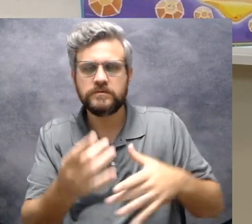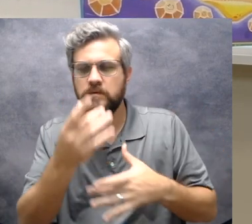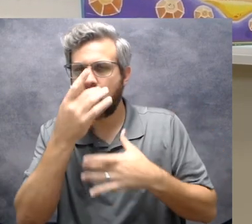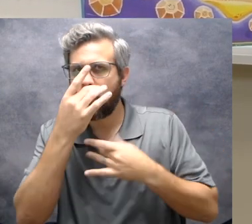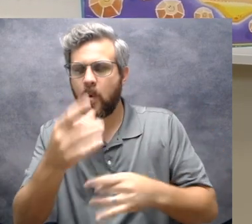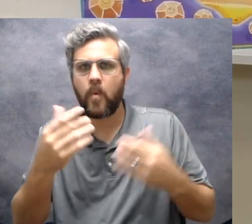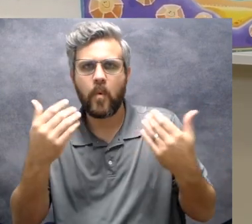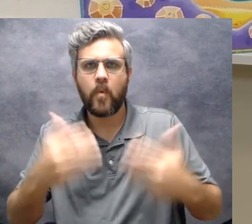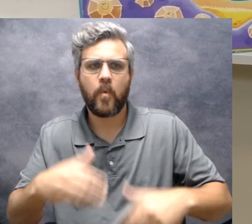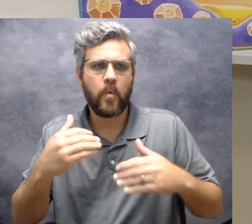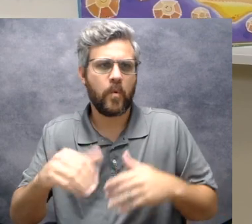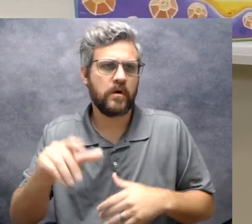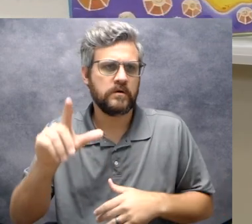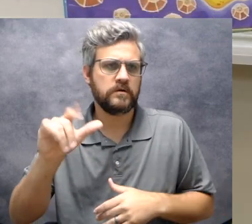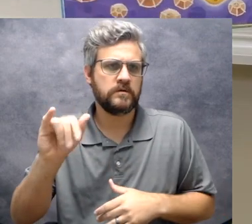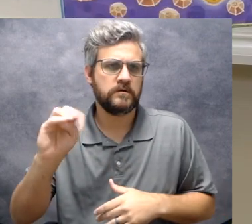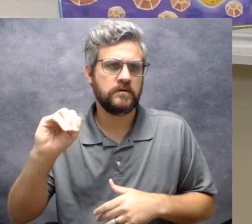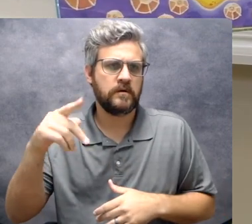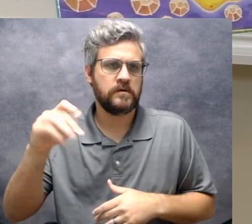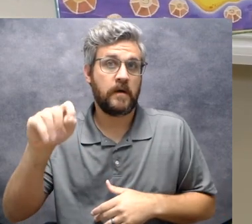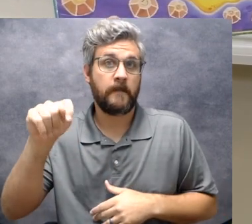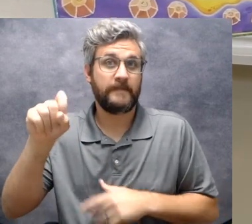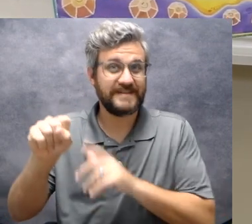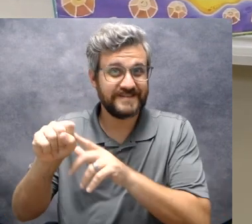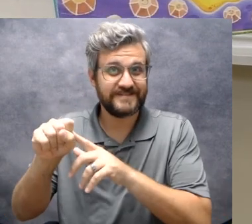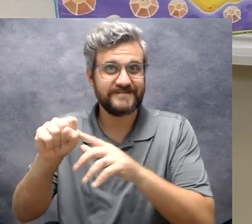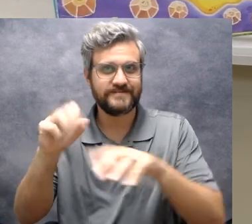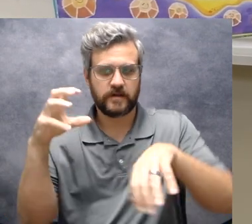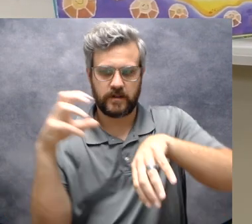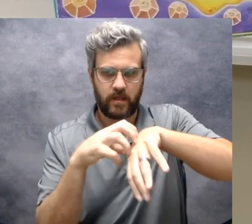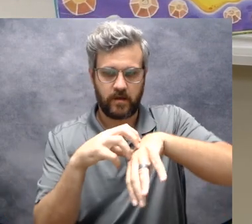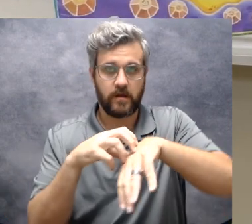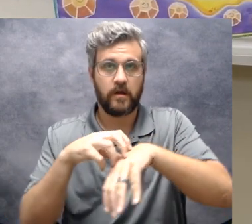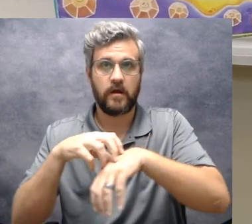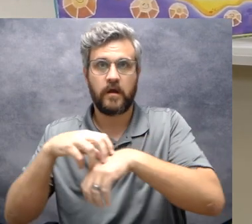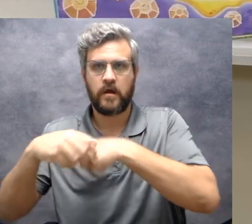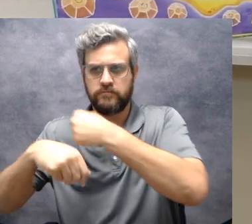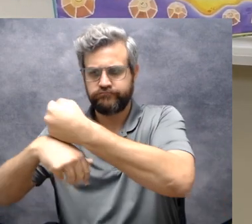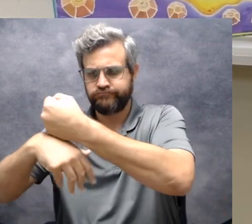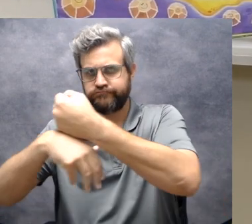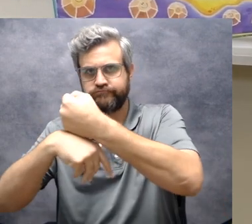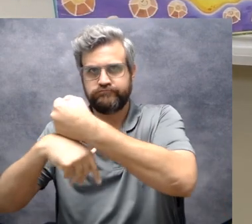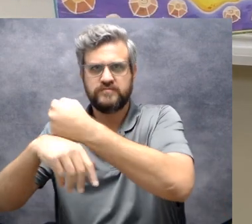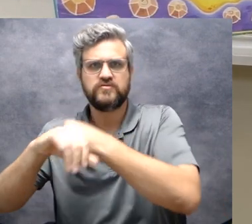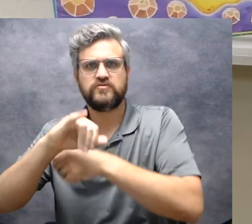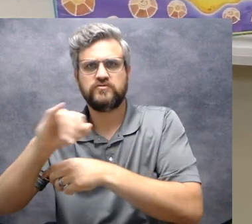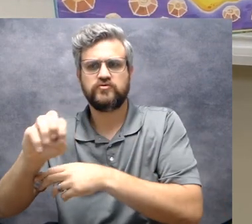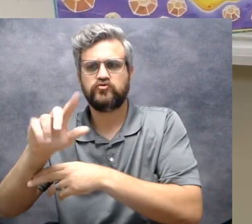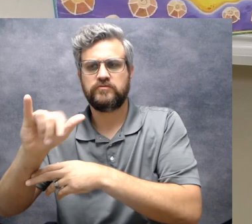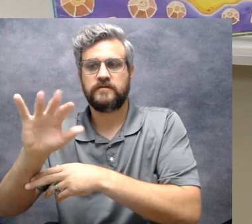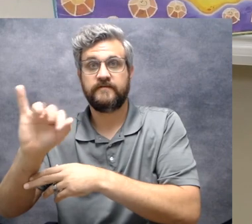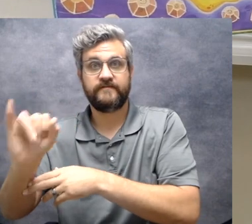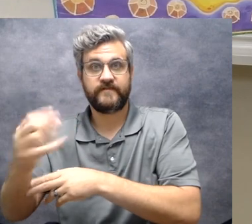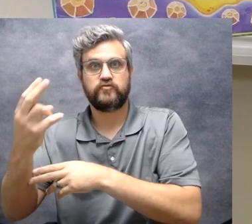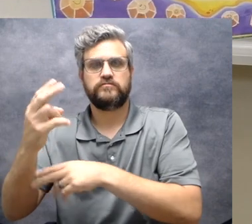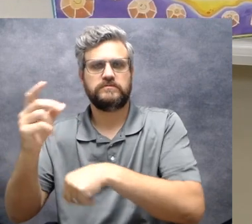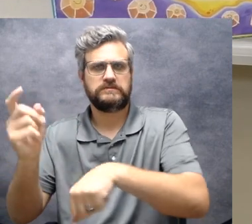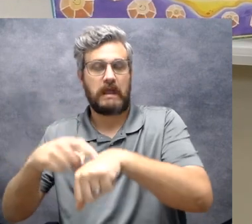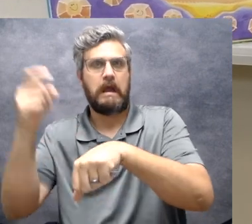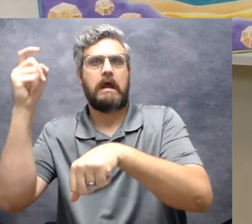there were limpets that clung jellyfish that stung there was a big big